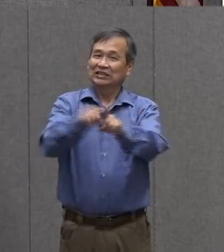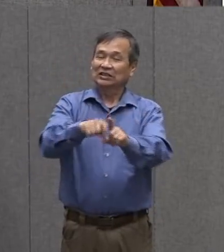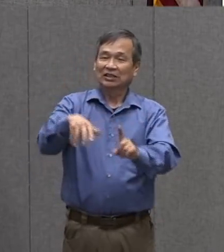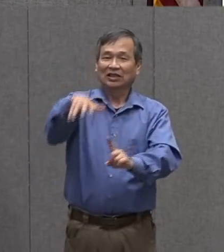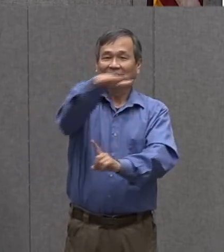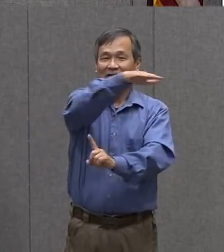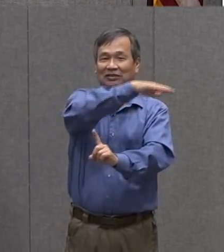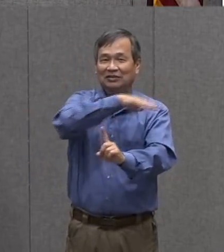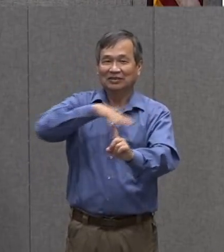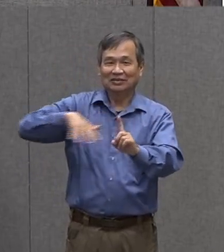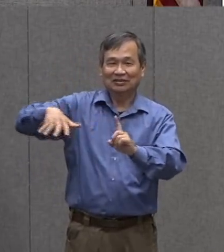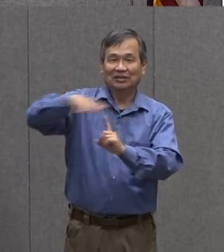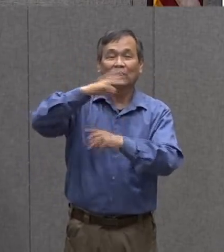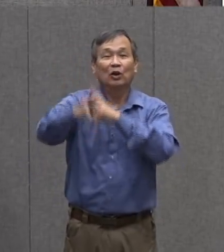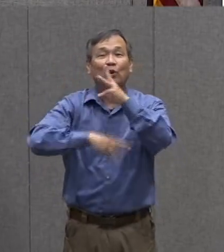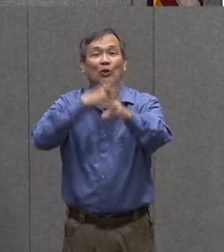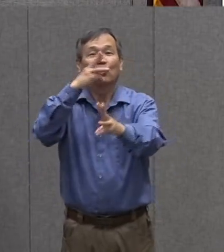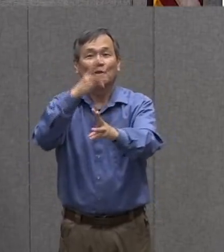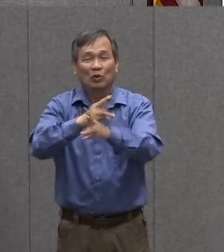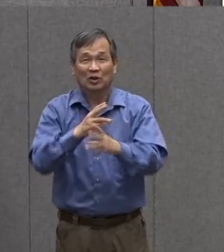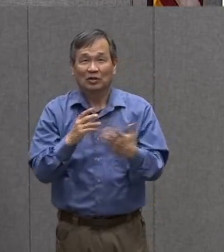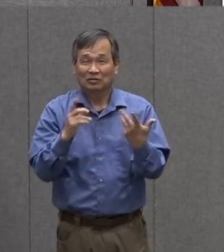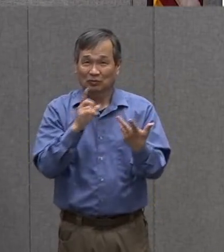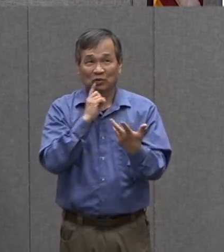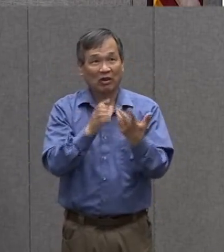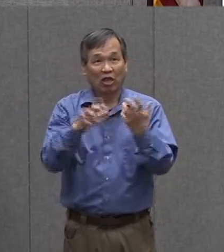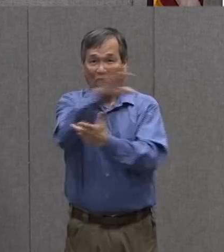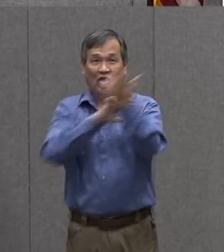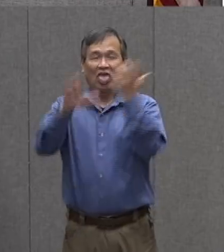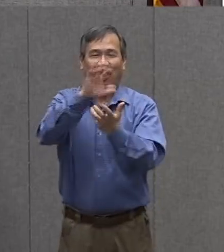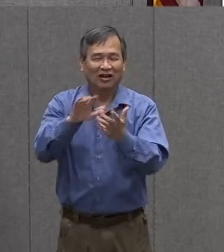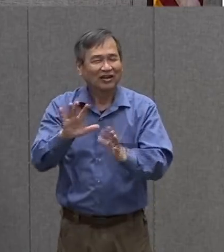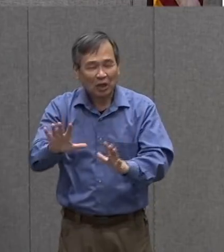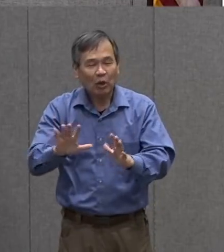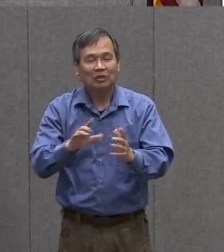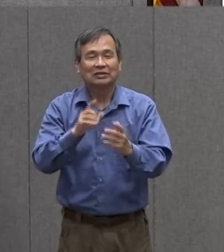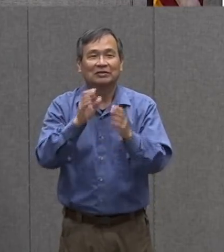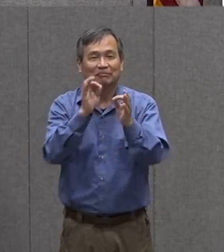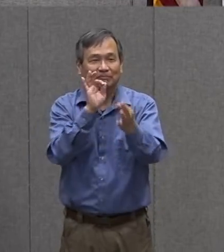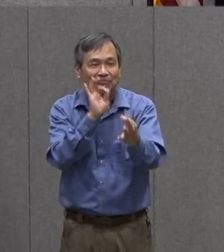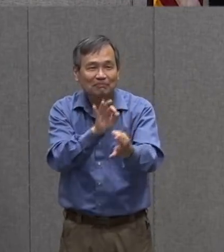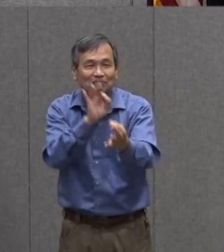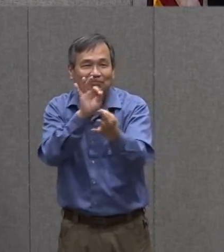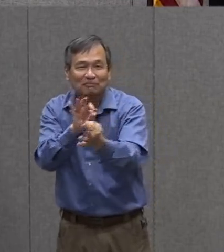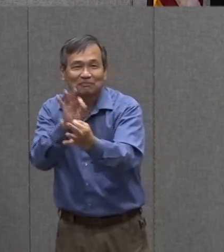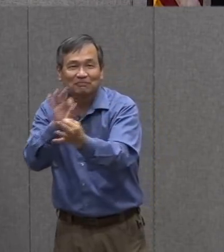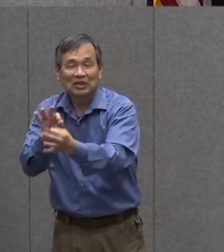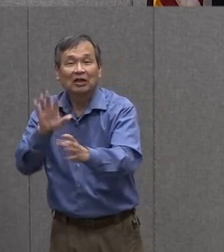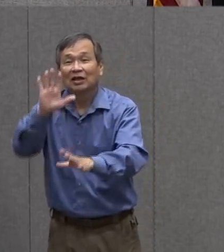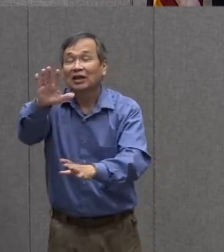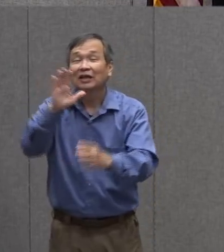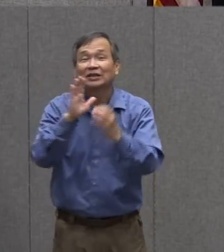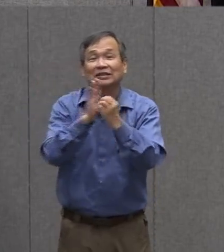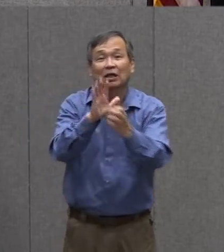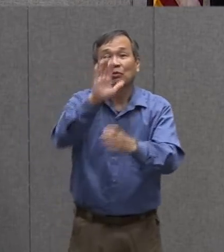things interact with one another for example when your dog is outside